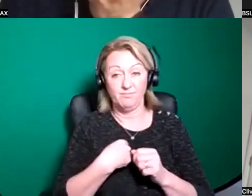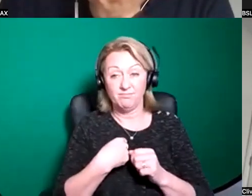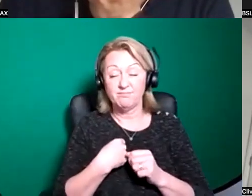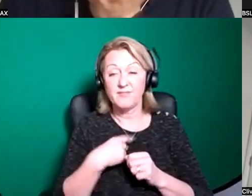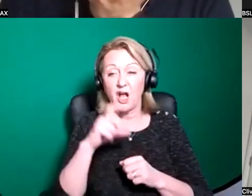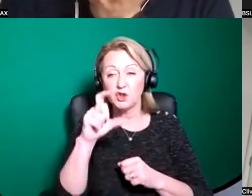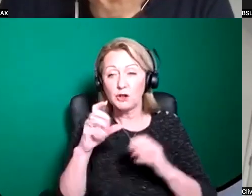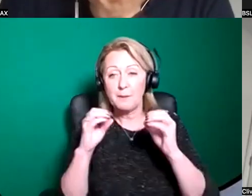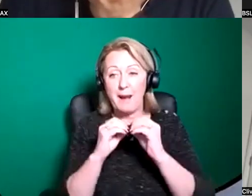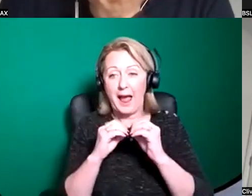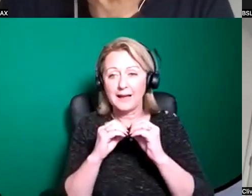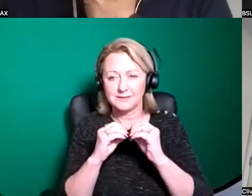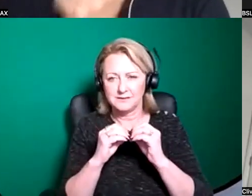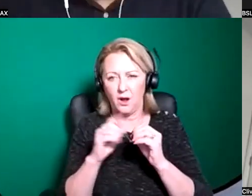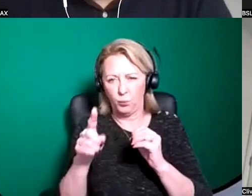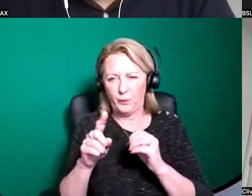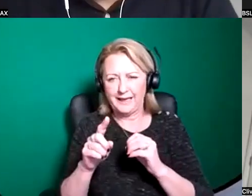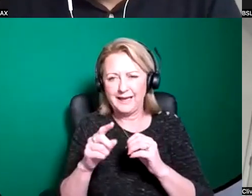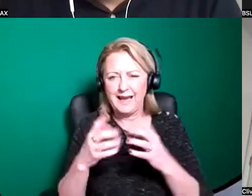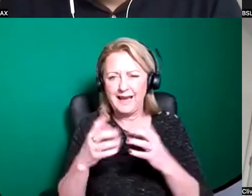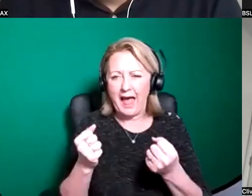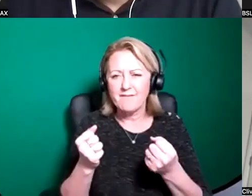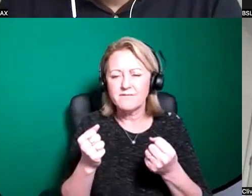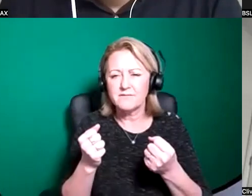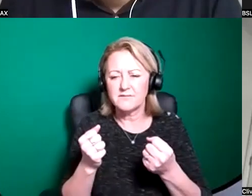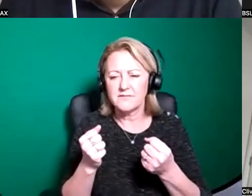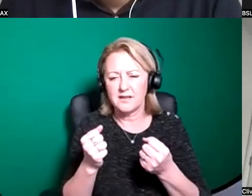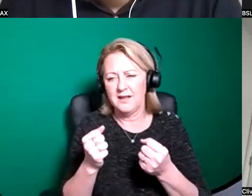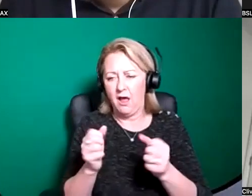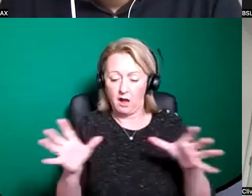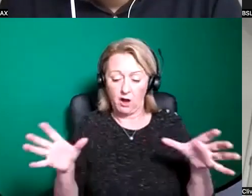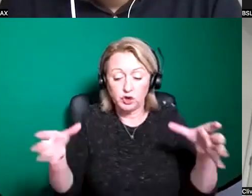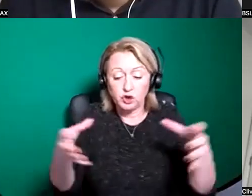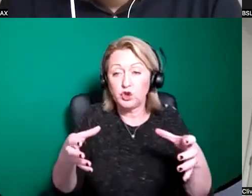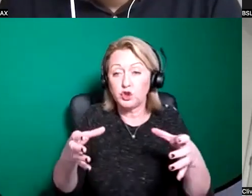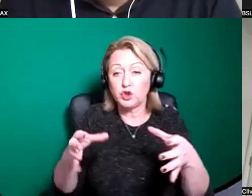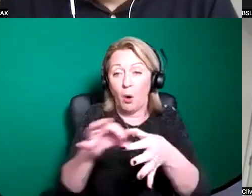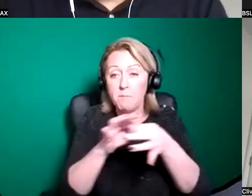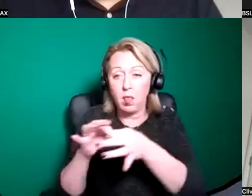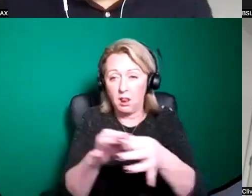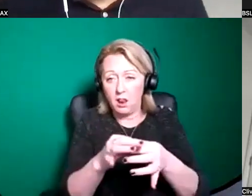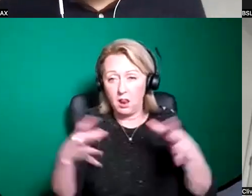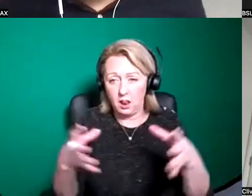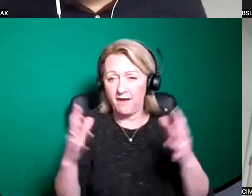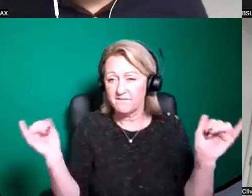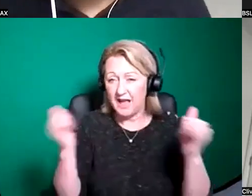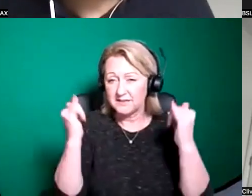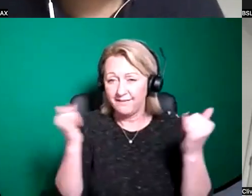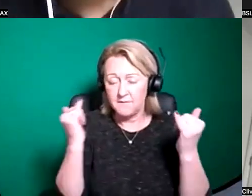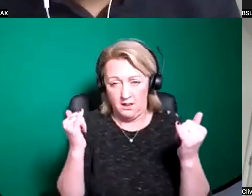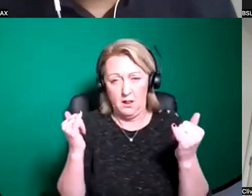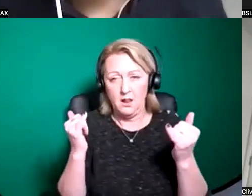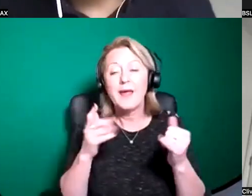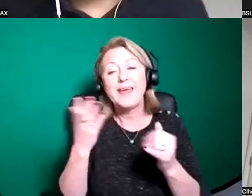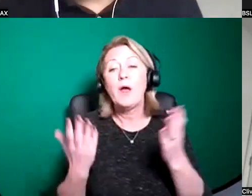and we present a festival called ensemble festival and we do it yearly and we present it in the